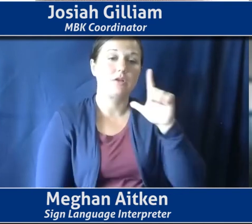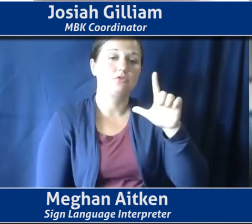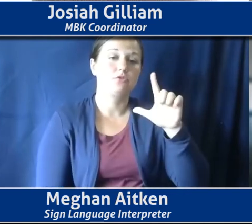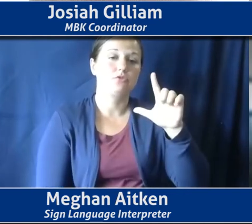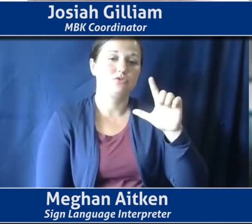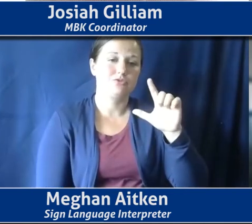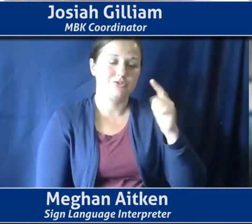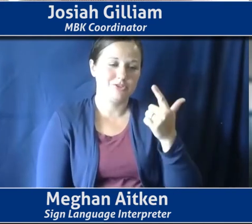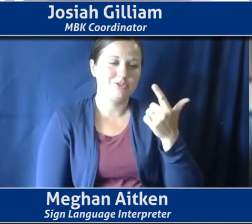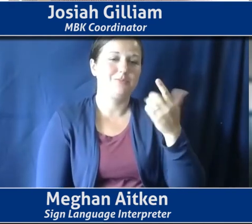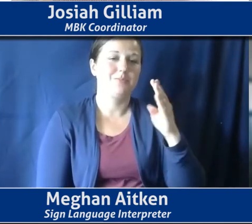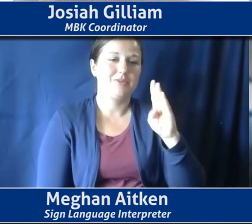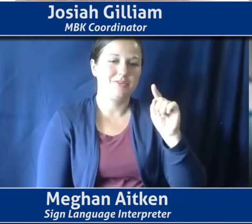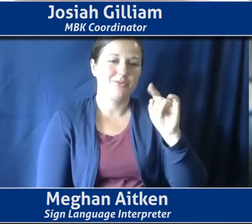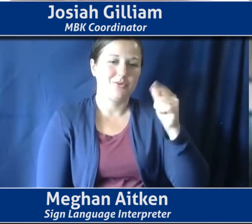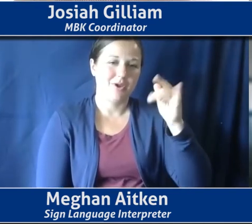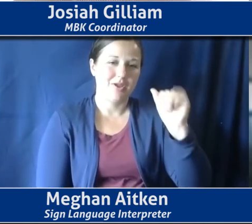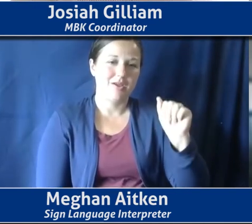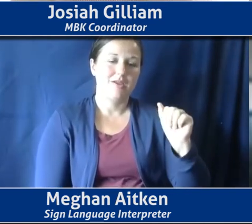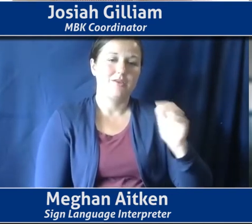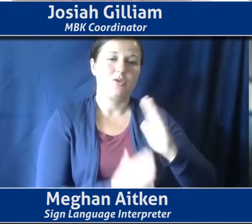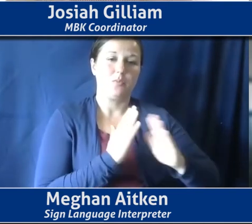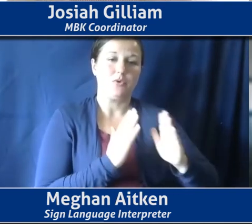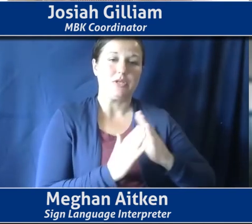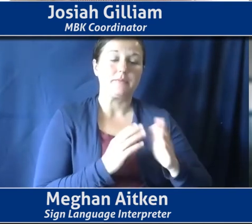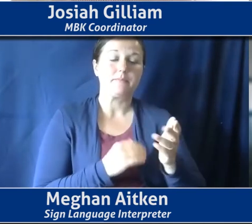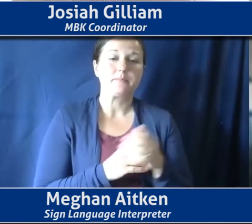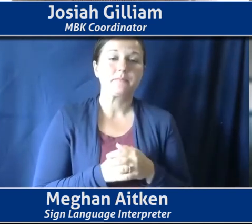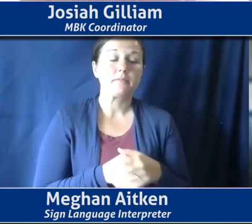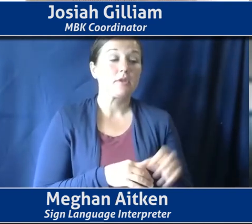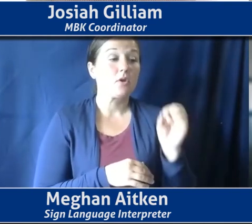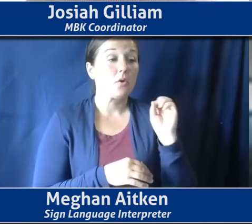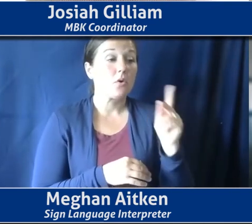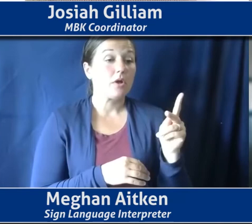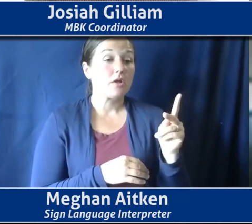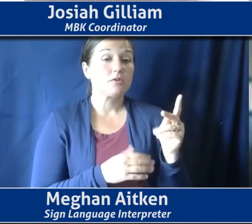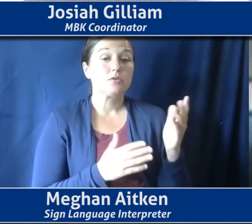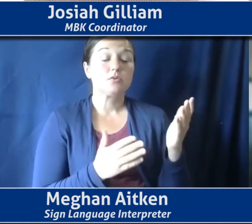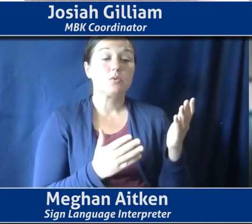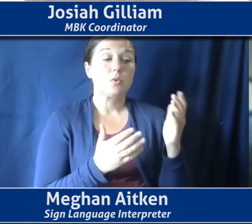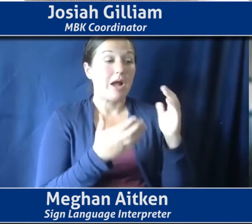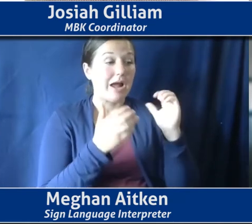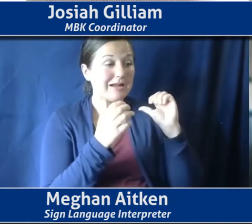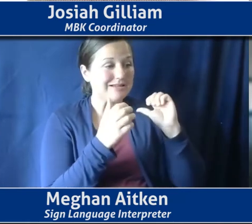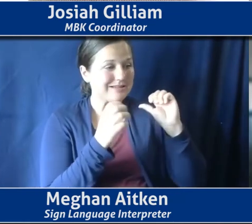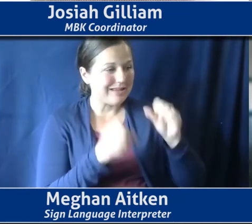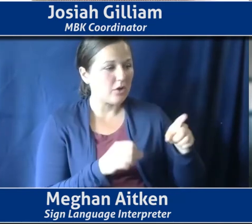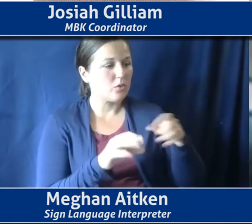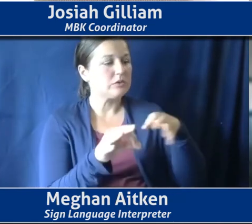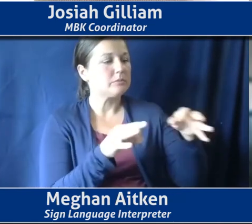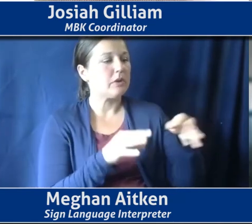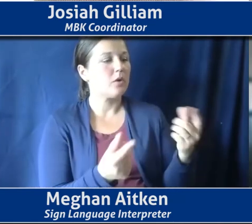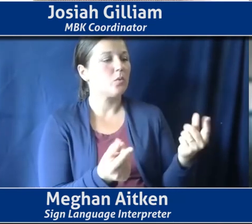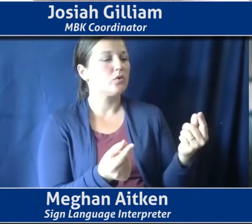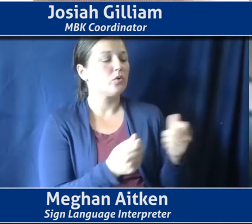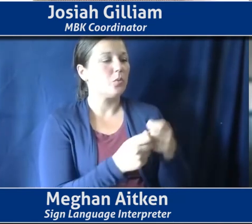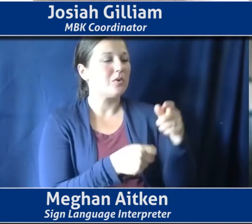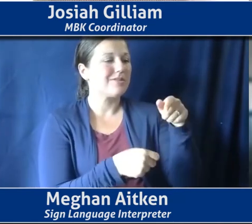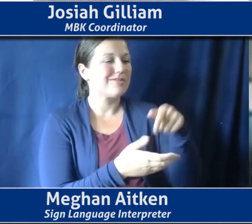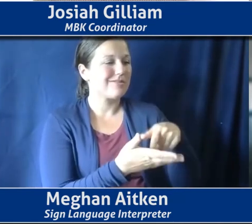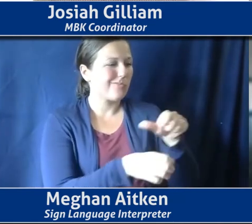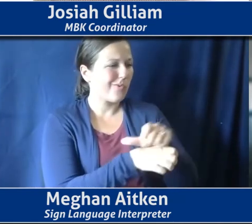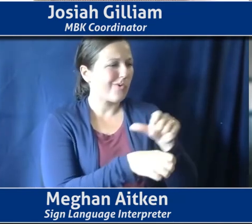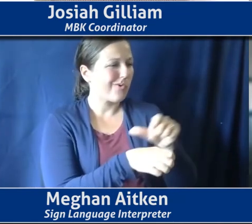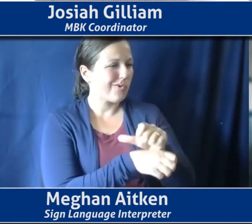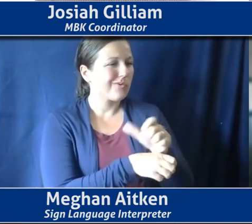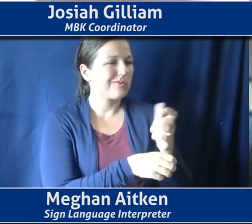uh, you come to this work and, and what, how you explain what the council works on, uh, to folks that you encounter in the community. Yeah, sure